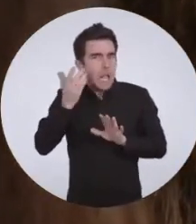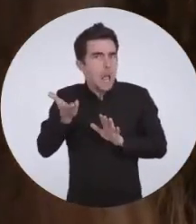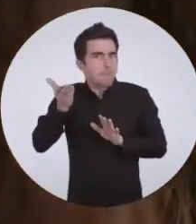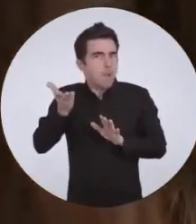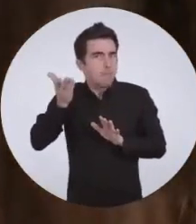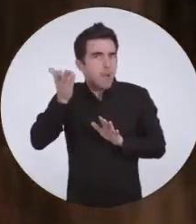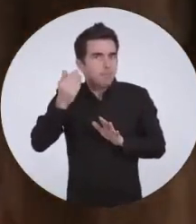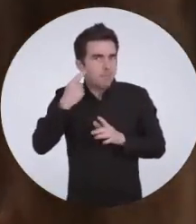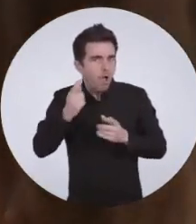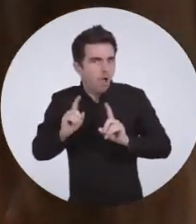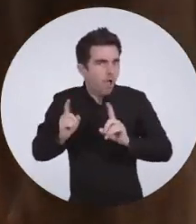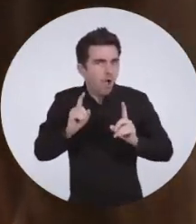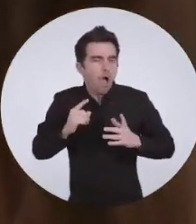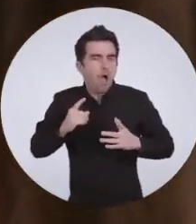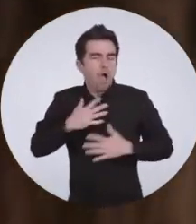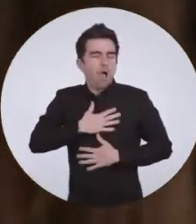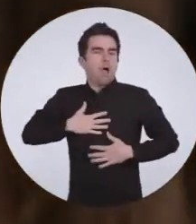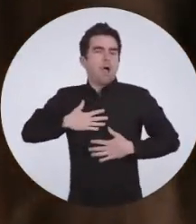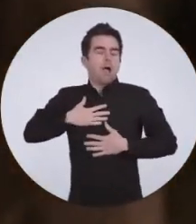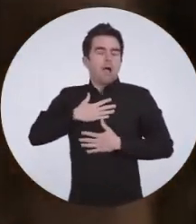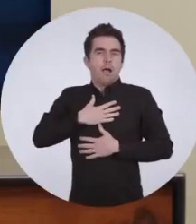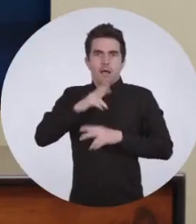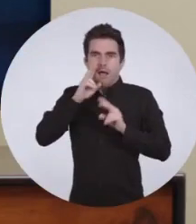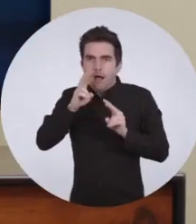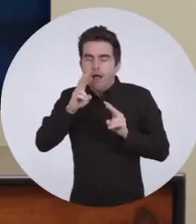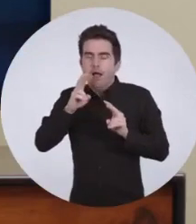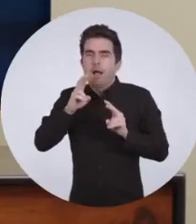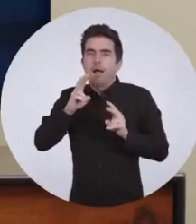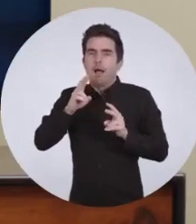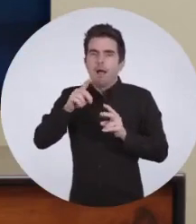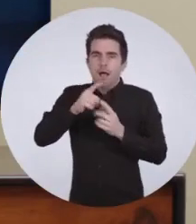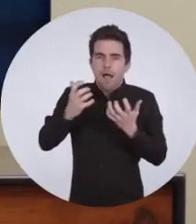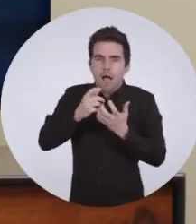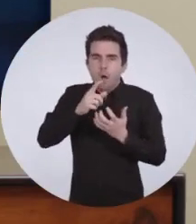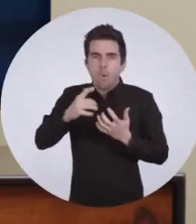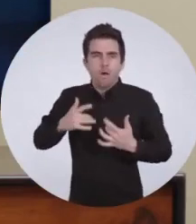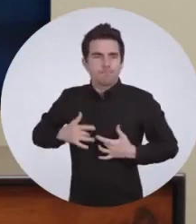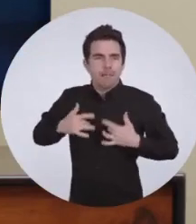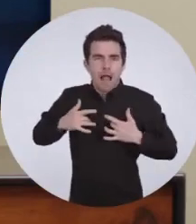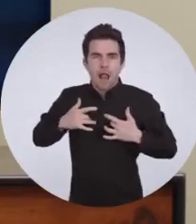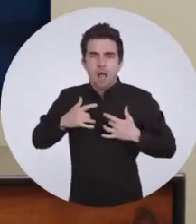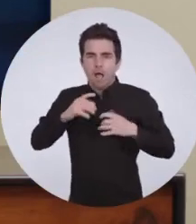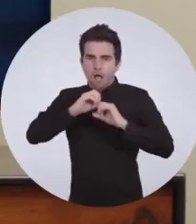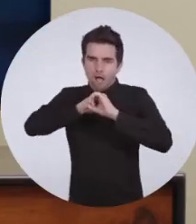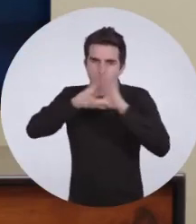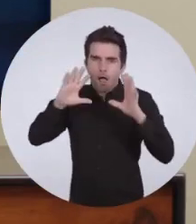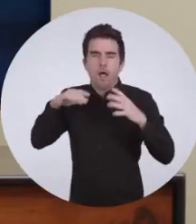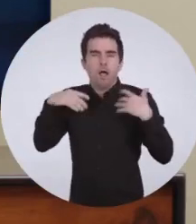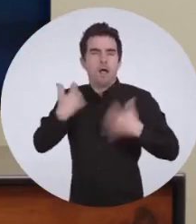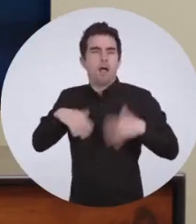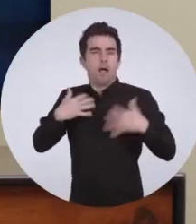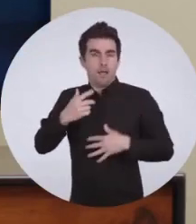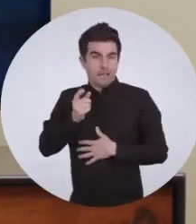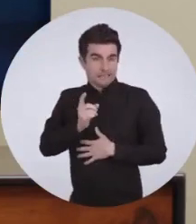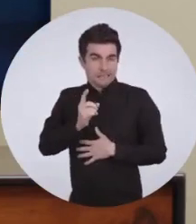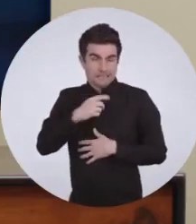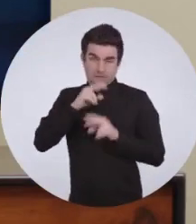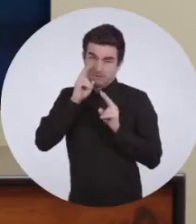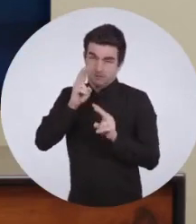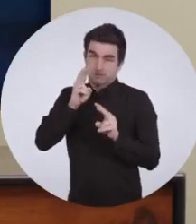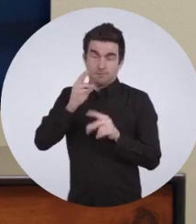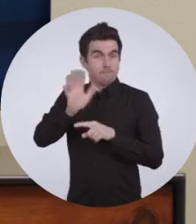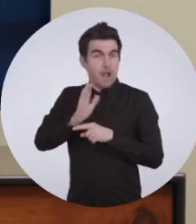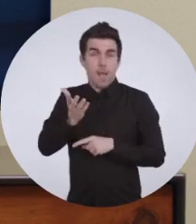volume to tune into things like tone and emotion to figure out what the character is really feeling. They talk about the concept of emptiness